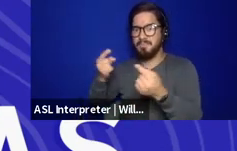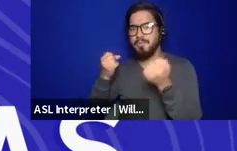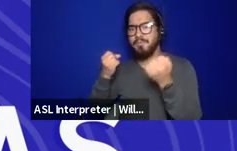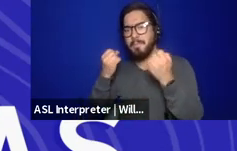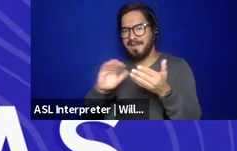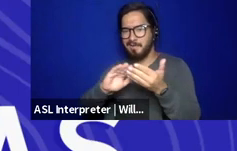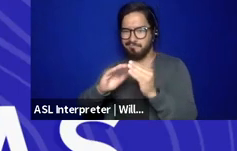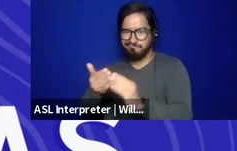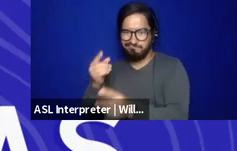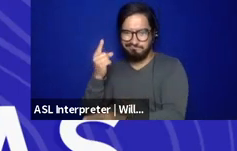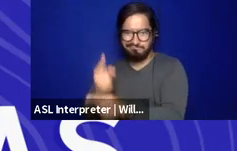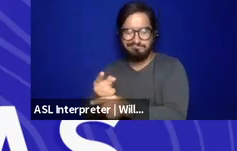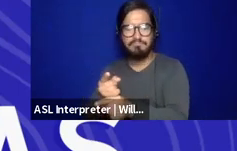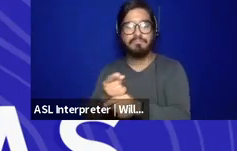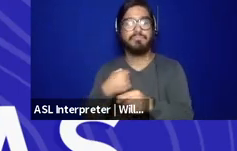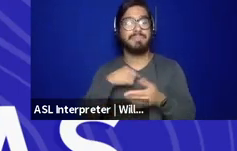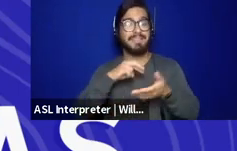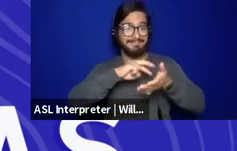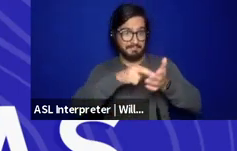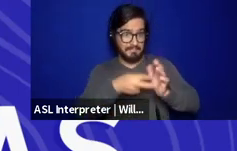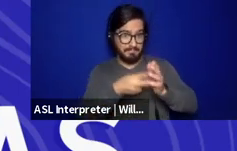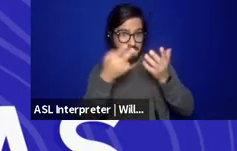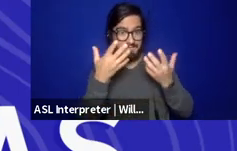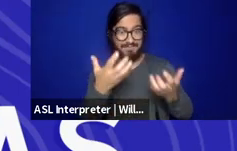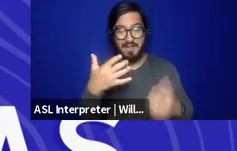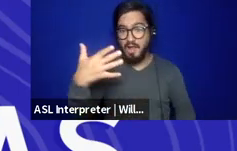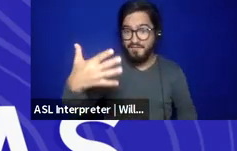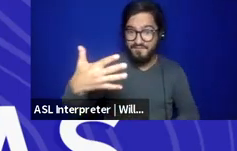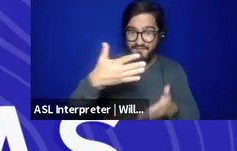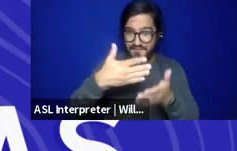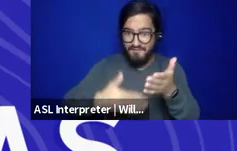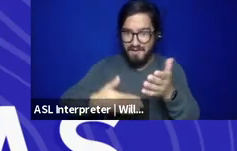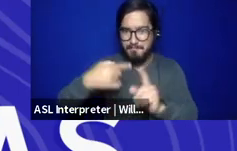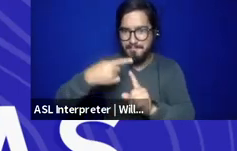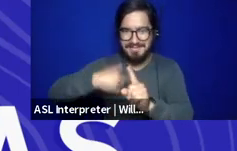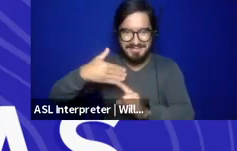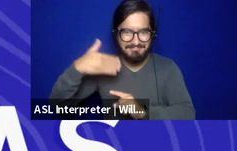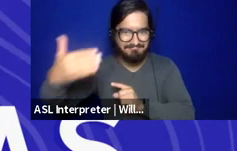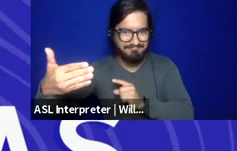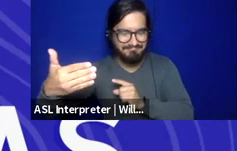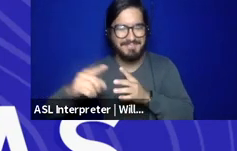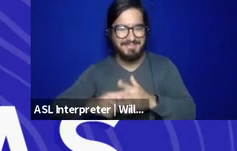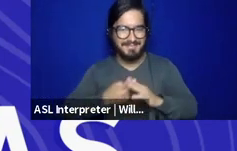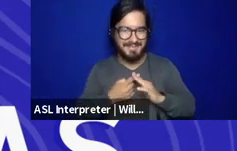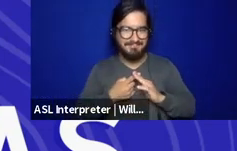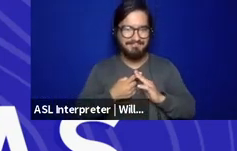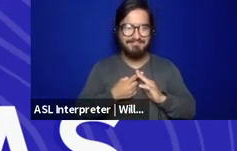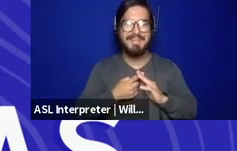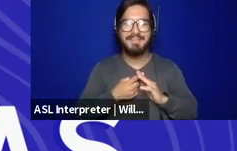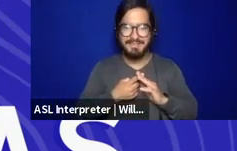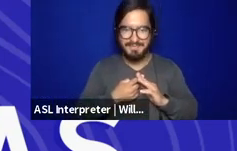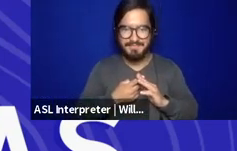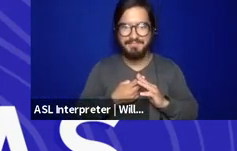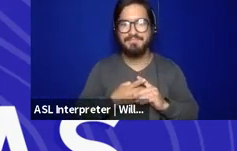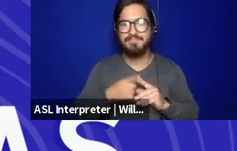And so what we want to do in this five part series that starts next month is dreaming and building a